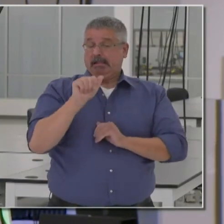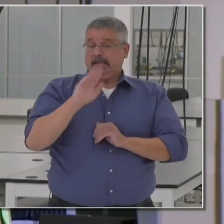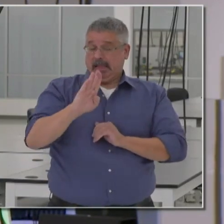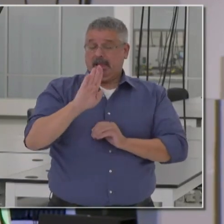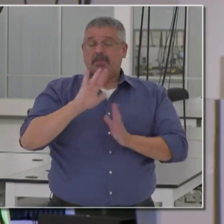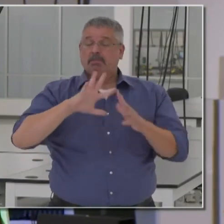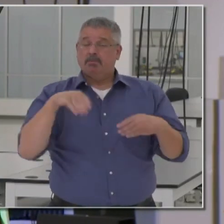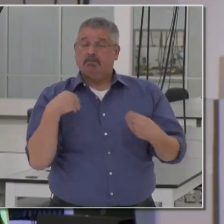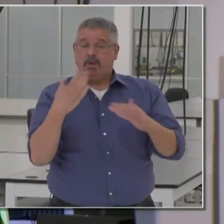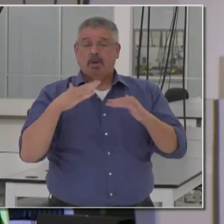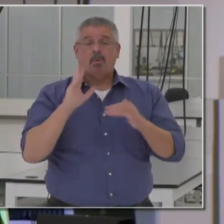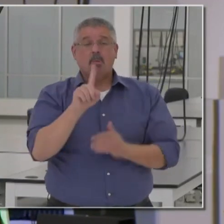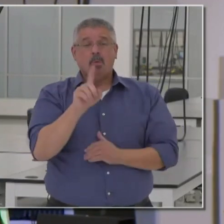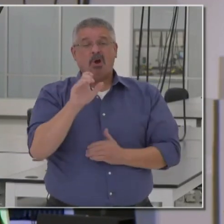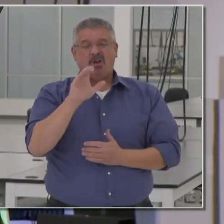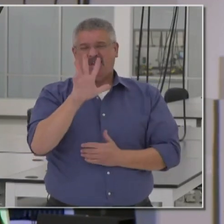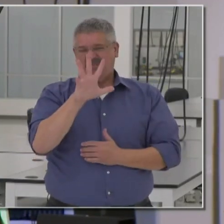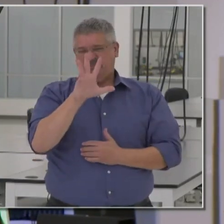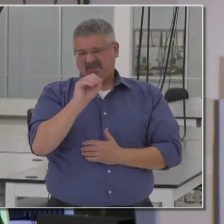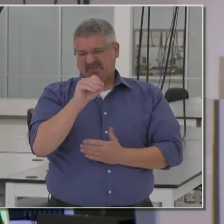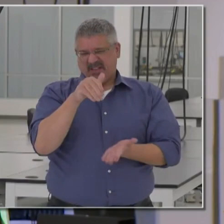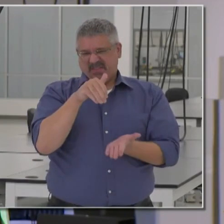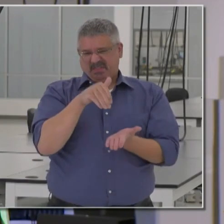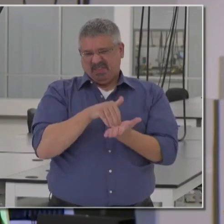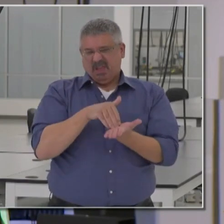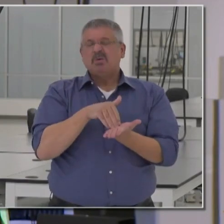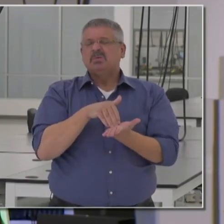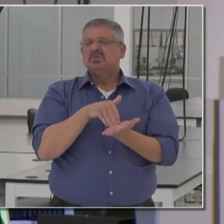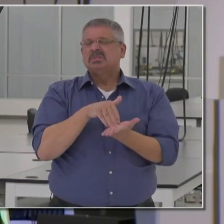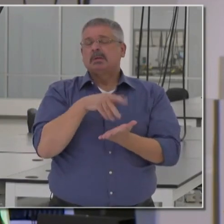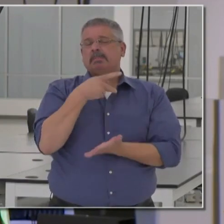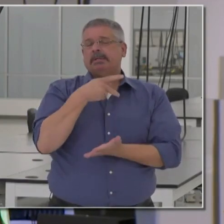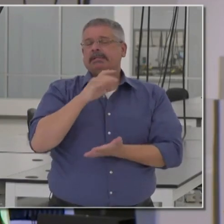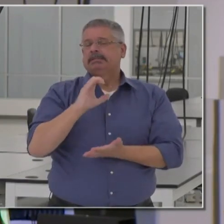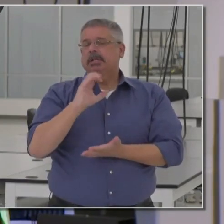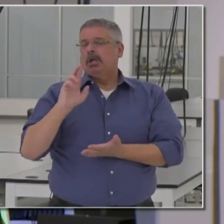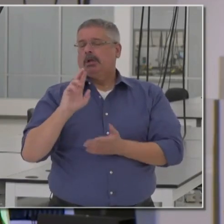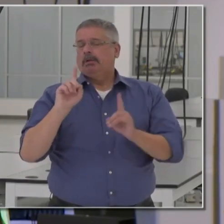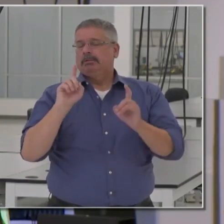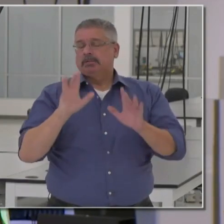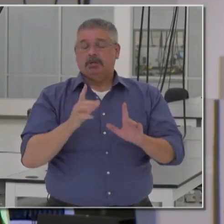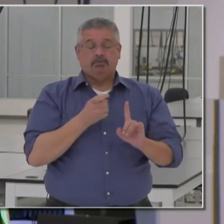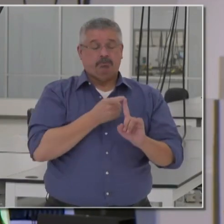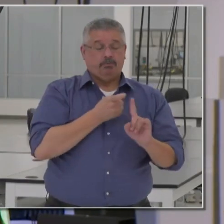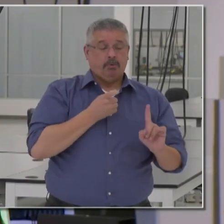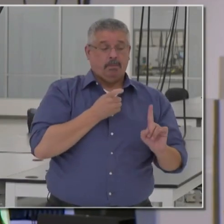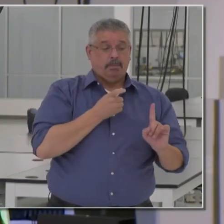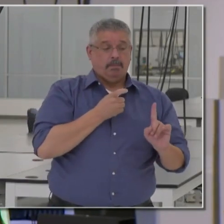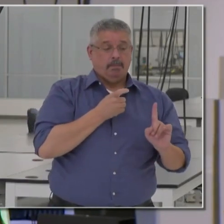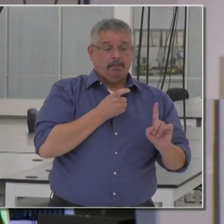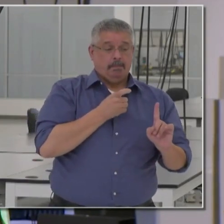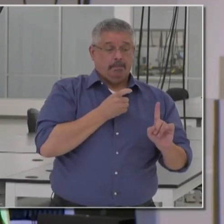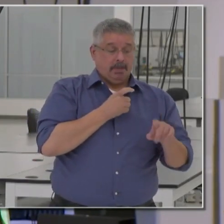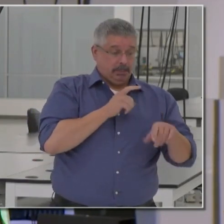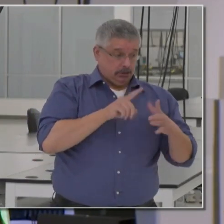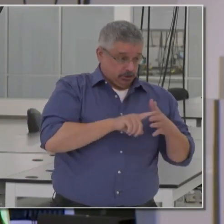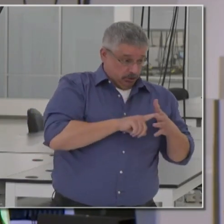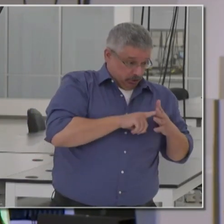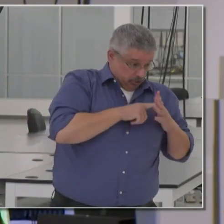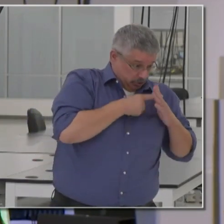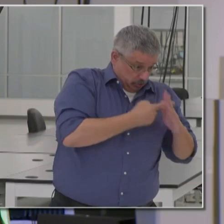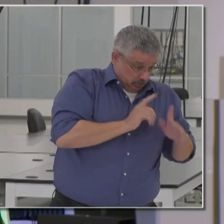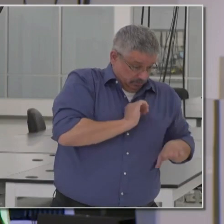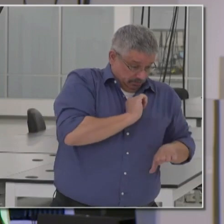could provide upwards of 150,000 PCR tests from the time that we took the